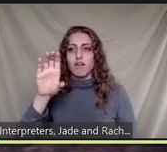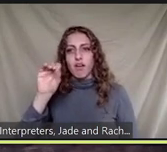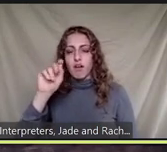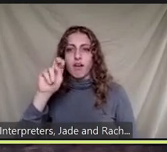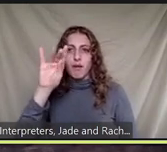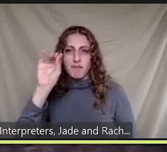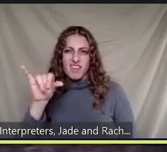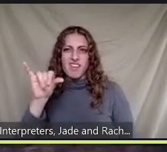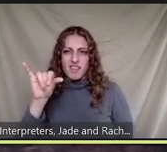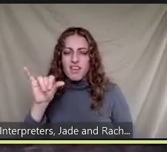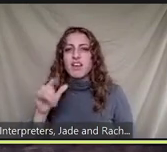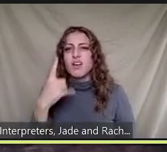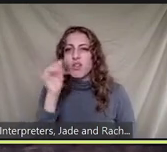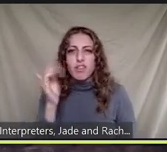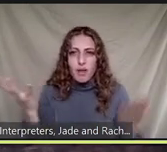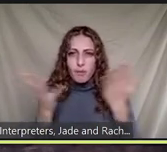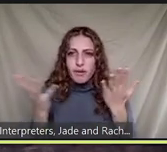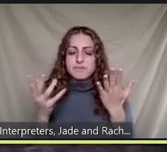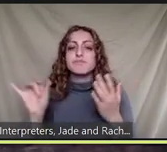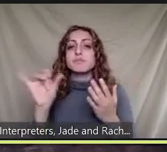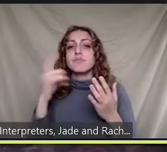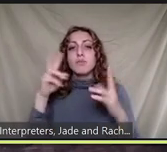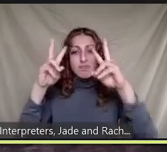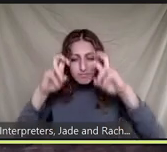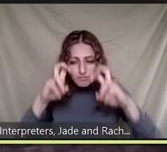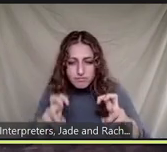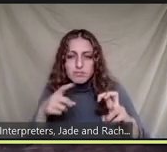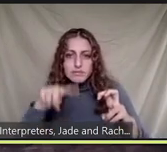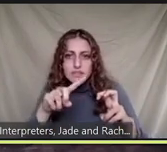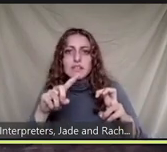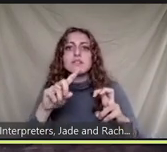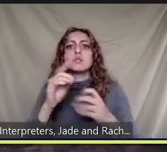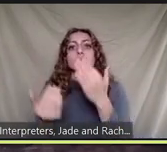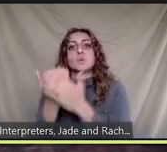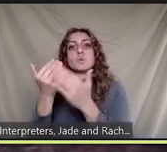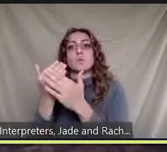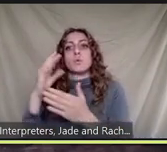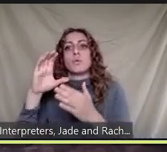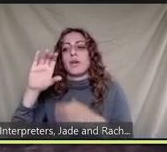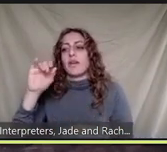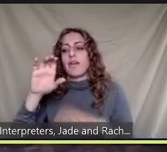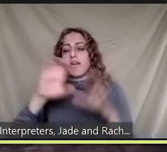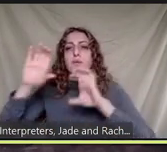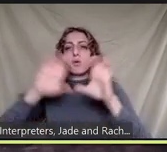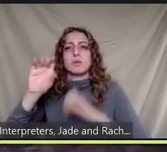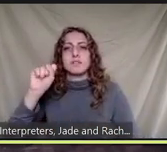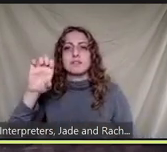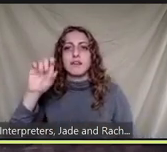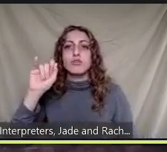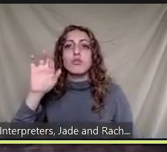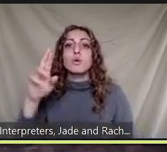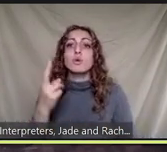it and if you dig into some of the underlying attributes of this new chemical sector it talks about using renewable feedstocks